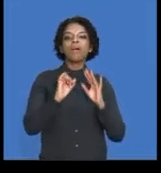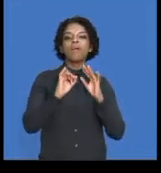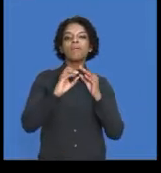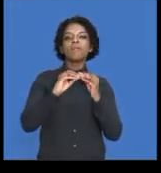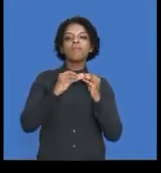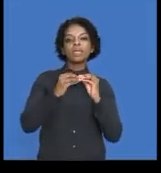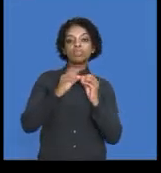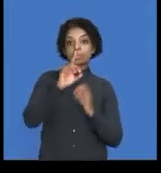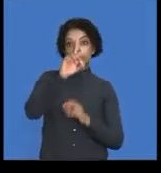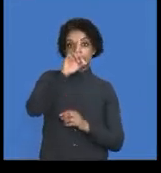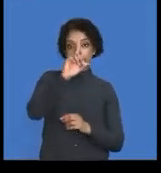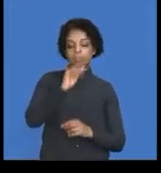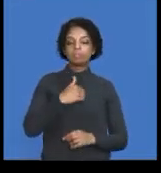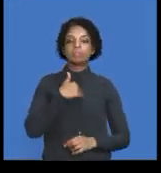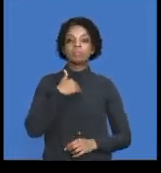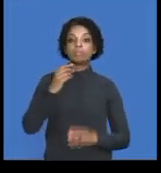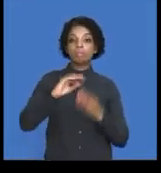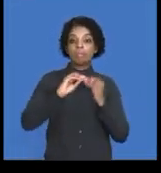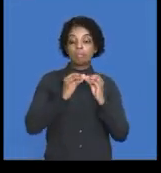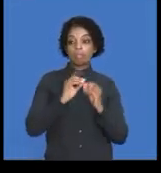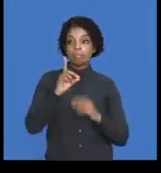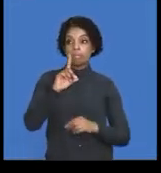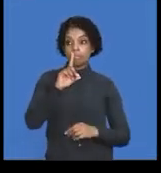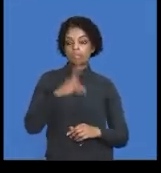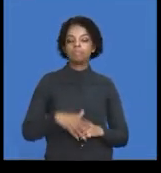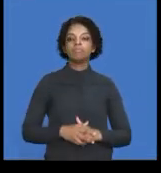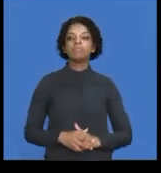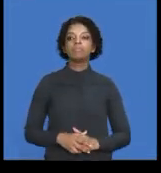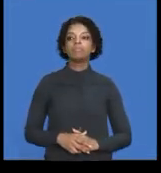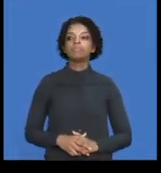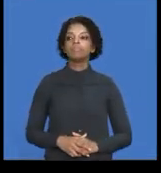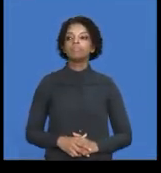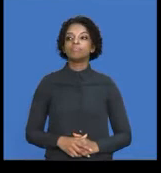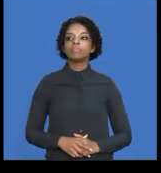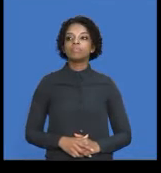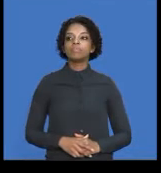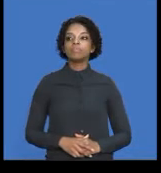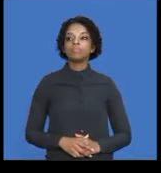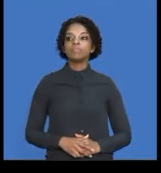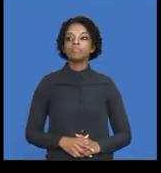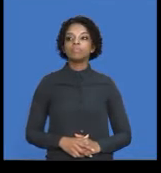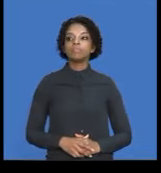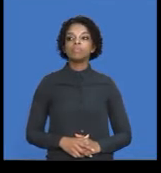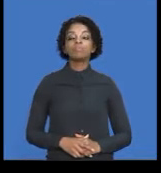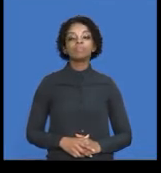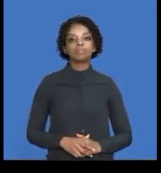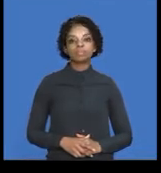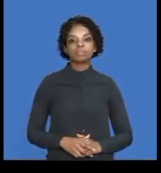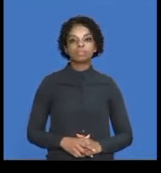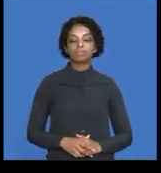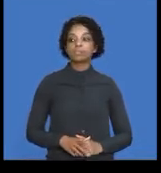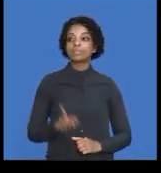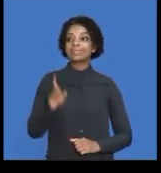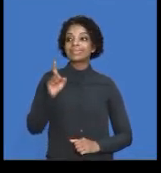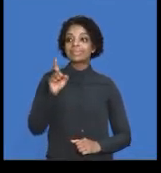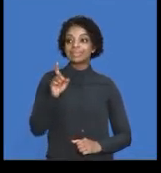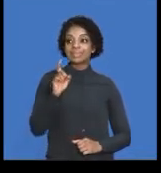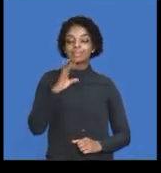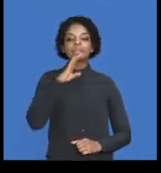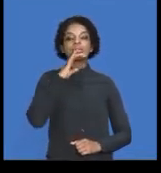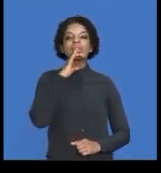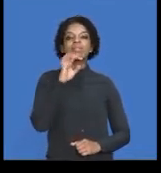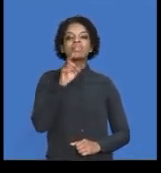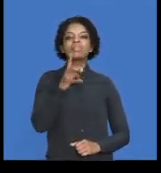materials. Let's just change the color so it's clearer for us there. It's the indirect materials. Right.